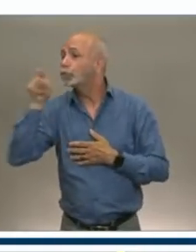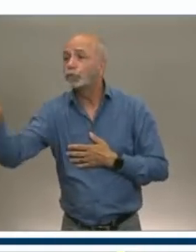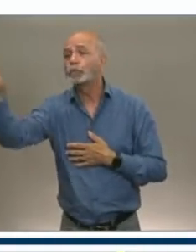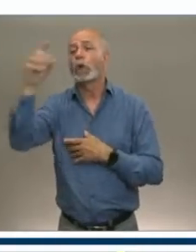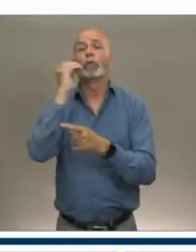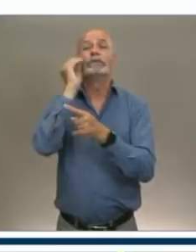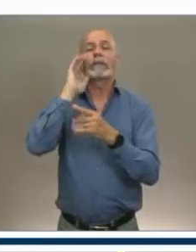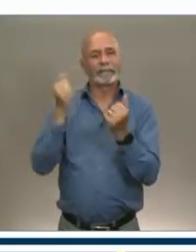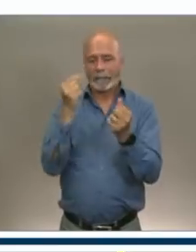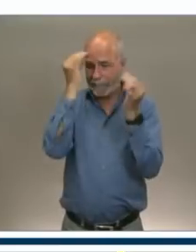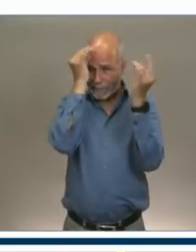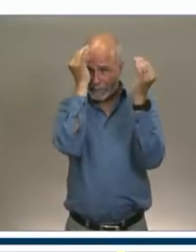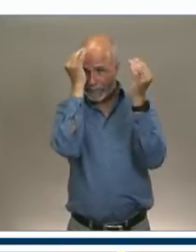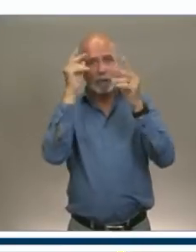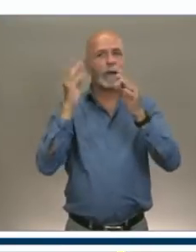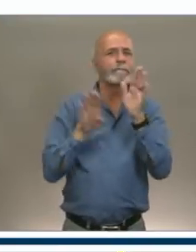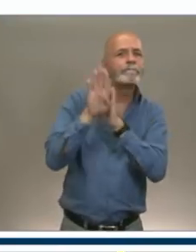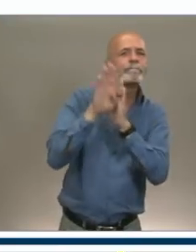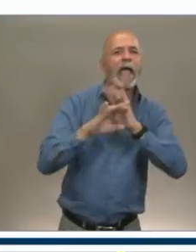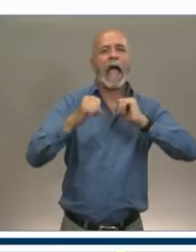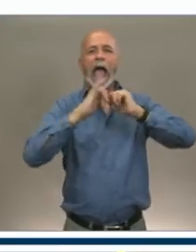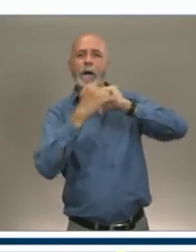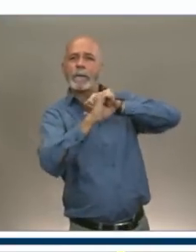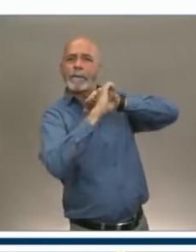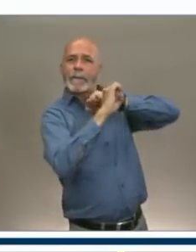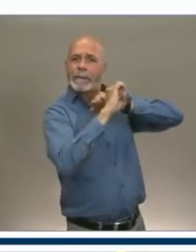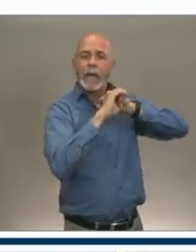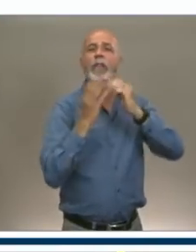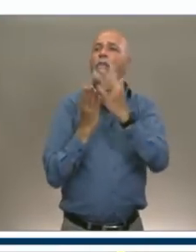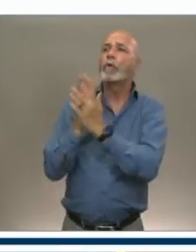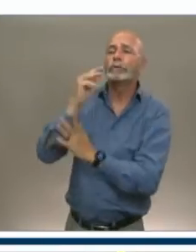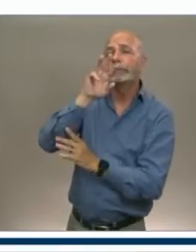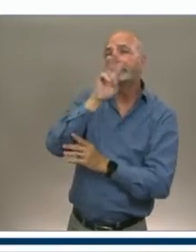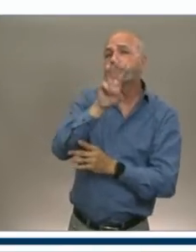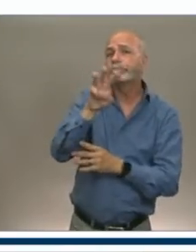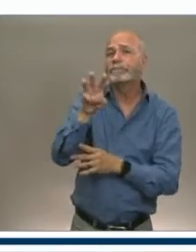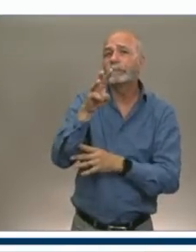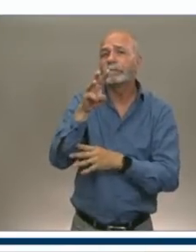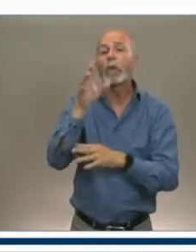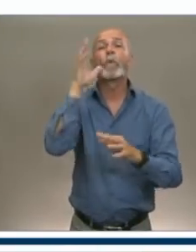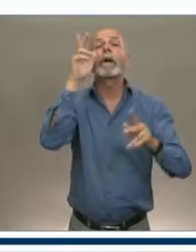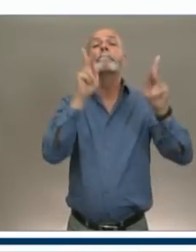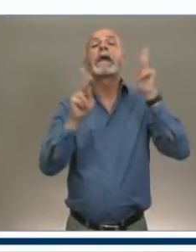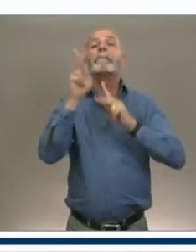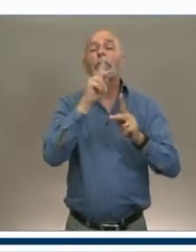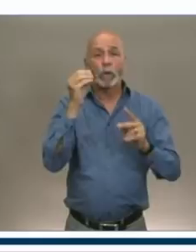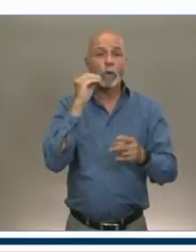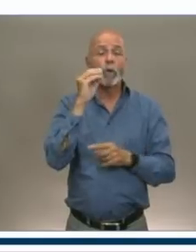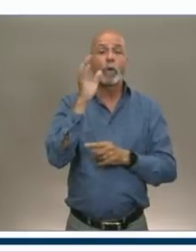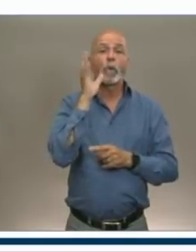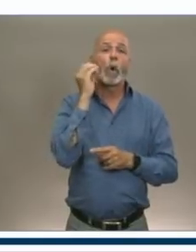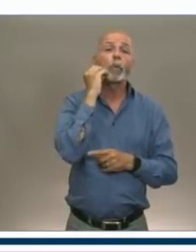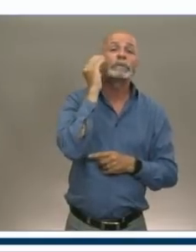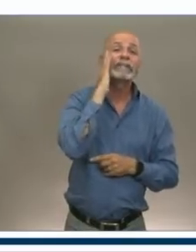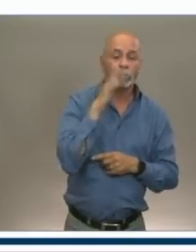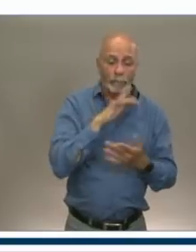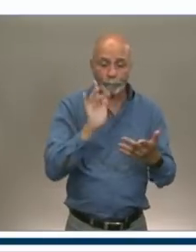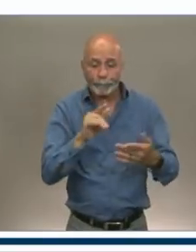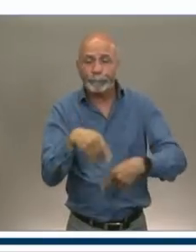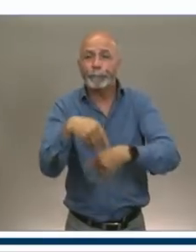it through our website. So we're going to have hundreds of operators who are all pushing marketing dollars, pushing